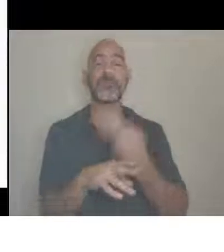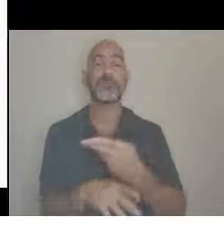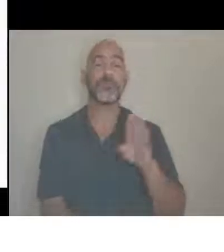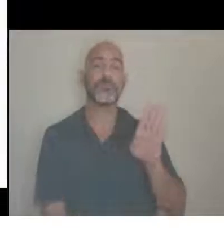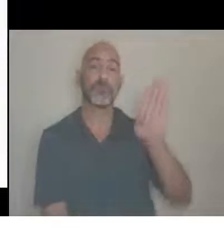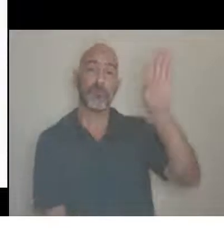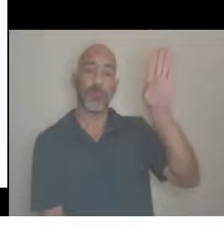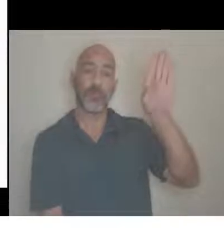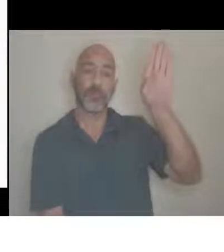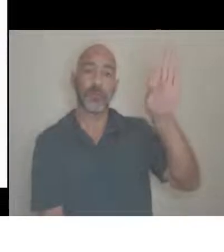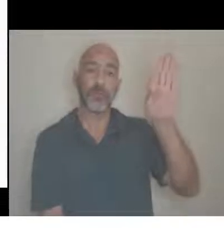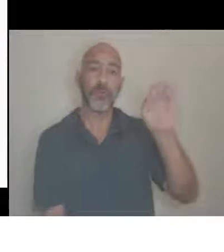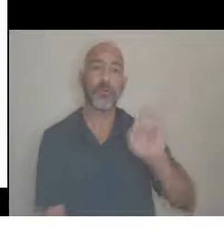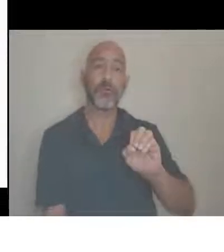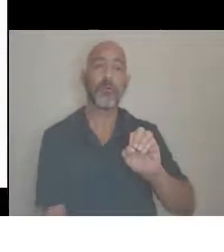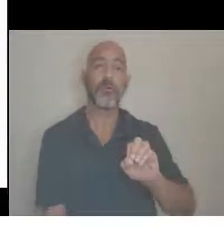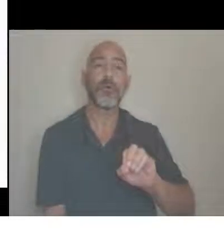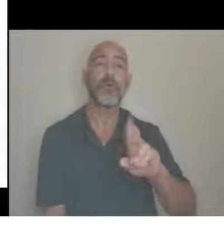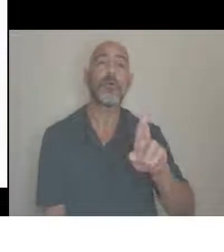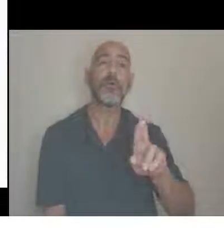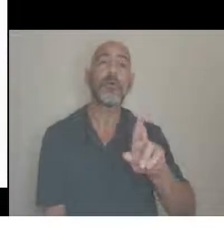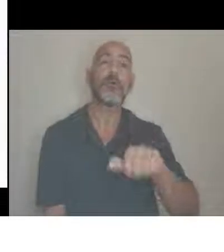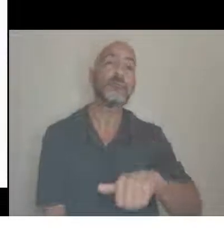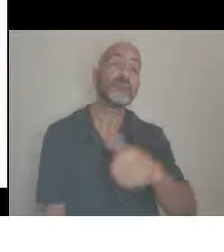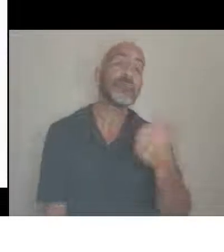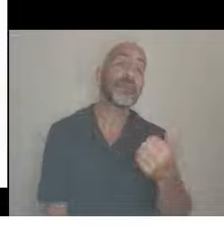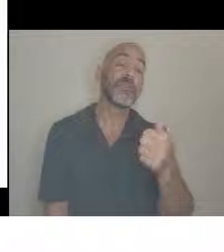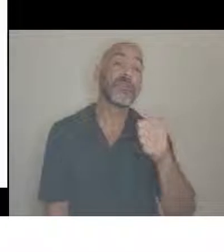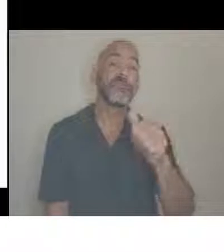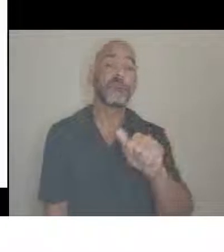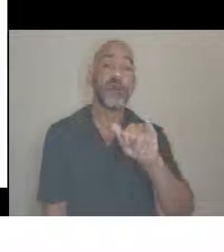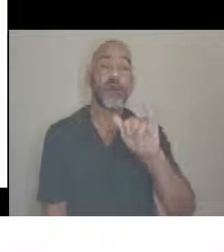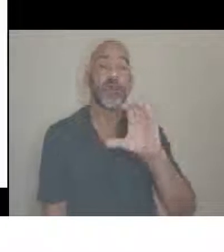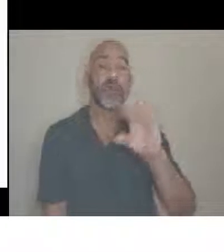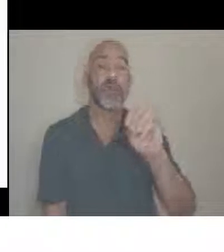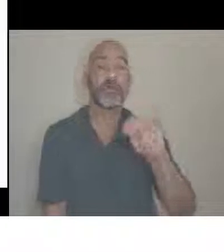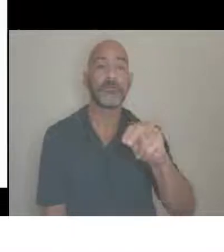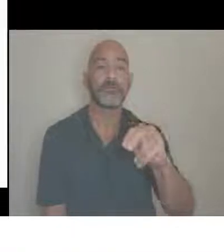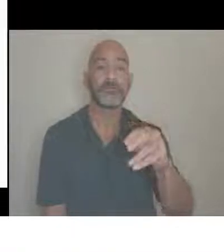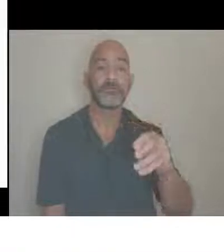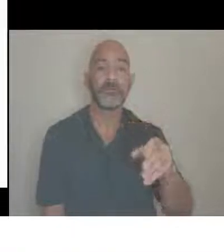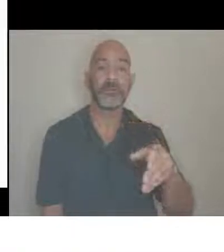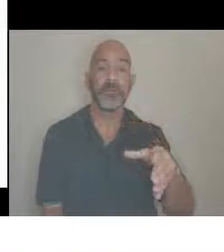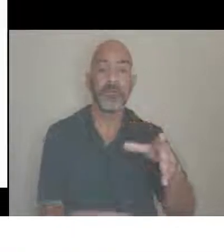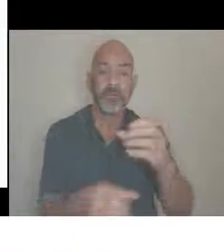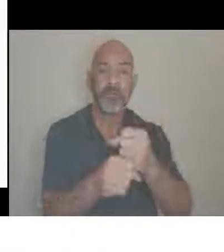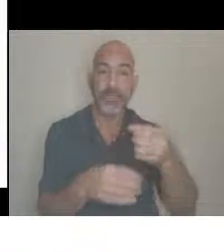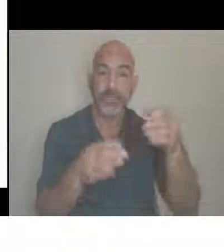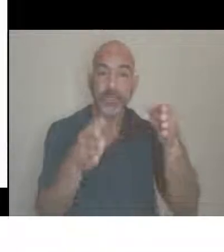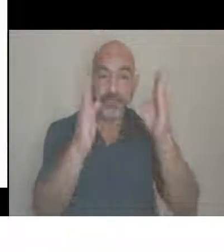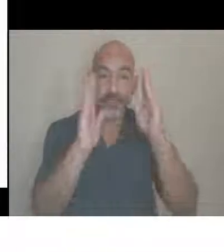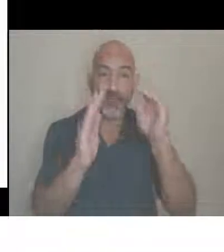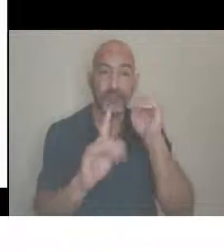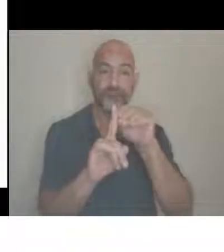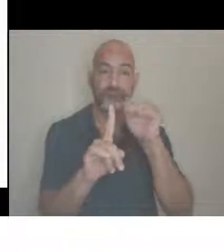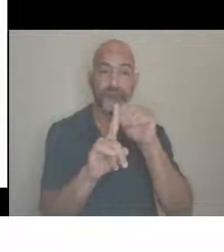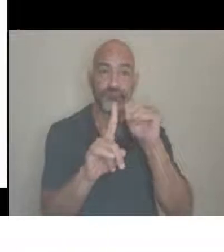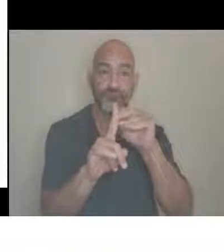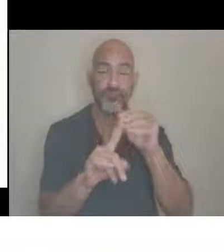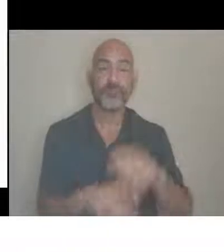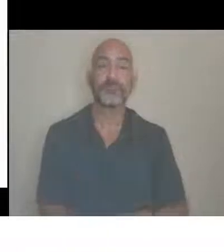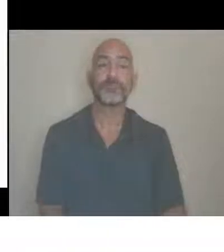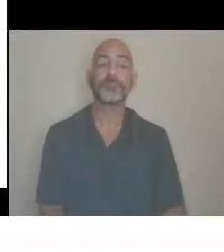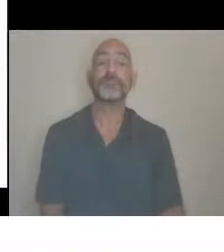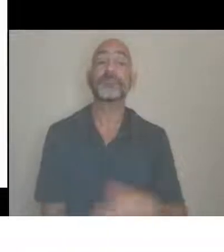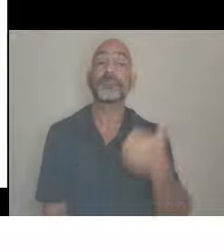you. If you have questions during the presentation, we would ask you to put them in the Q&A